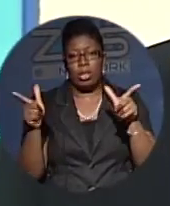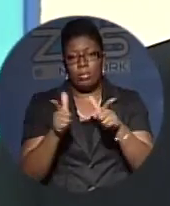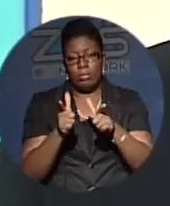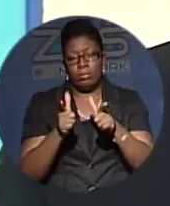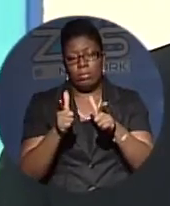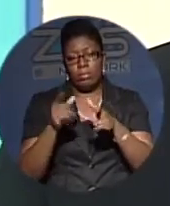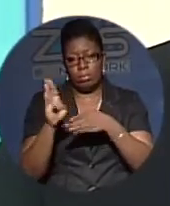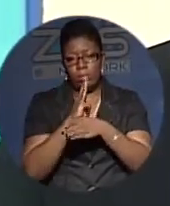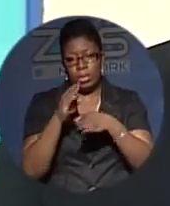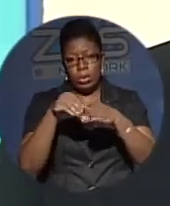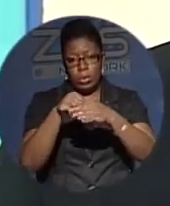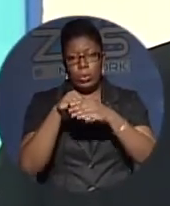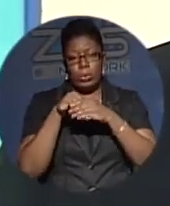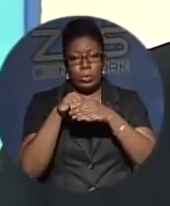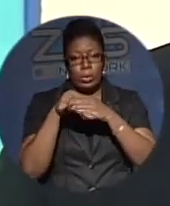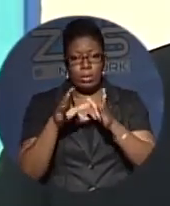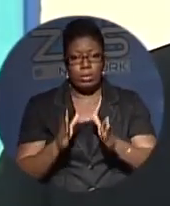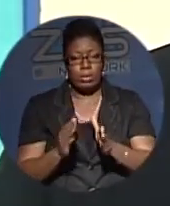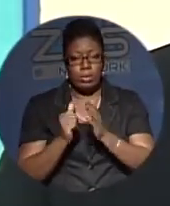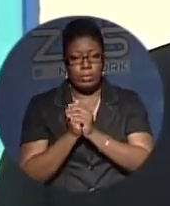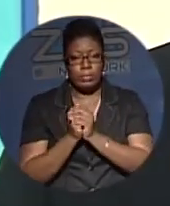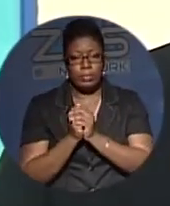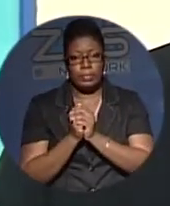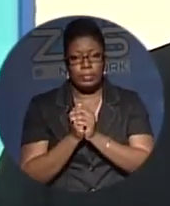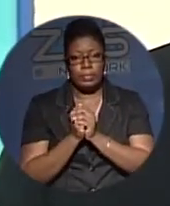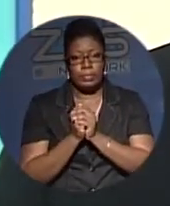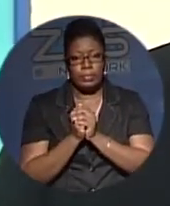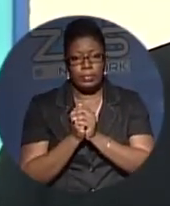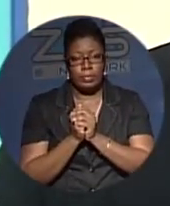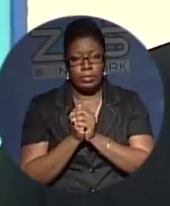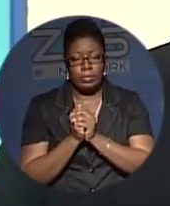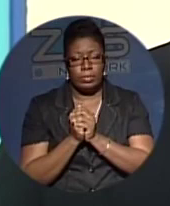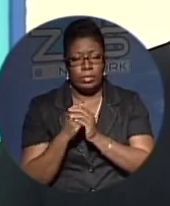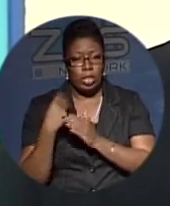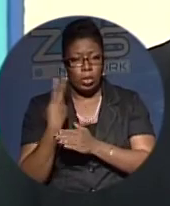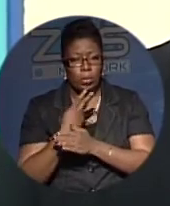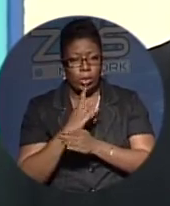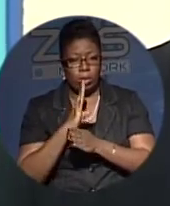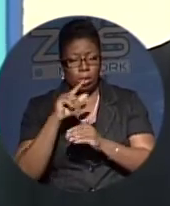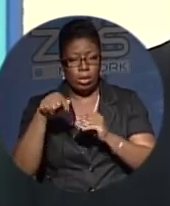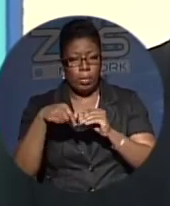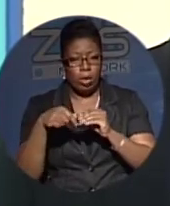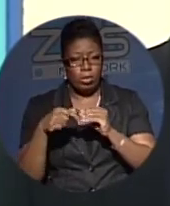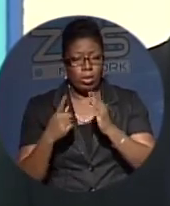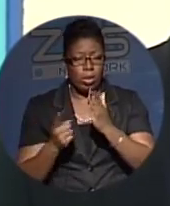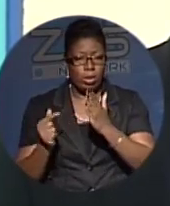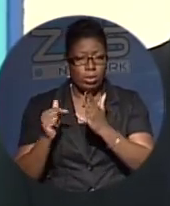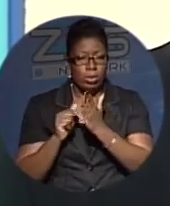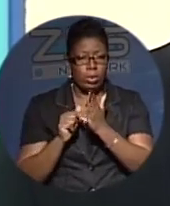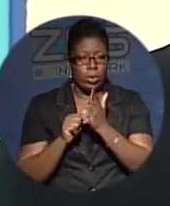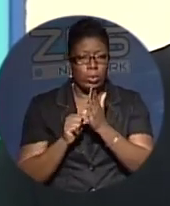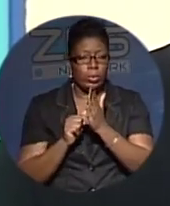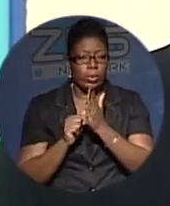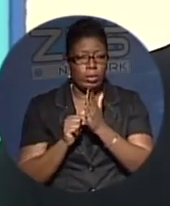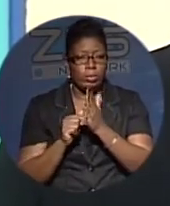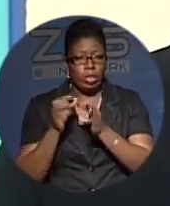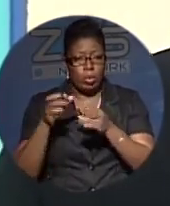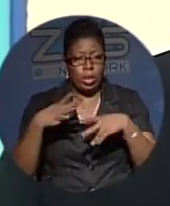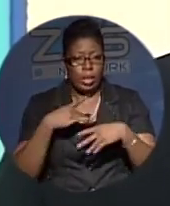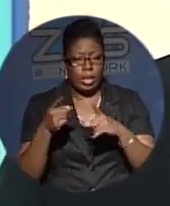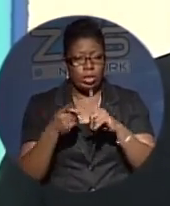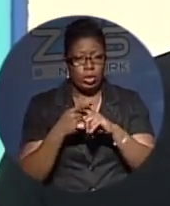about short-term, productive loans. We're talking about also loans for micro-entrepreneurs that would like to